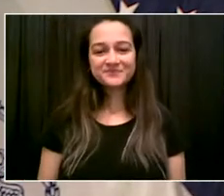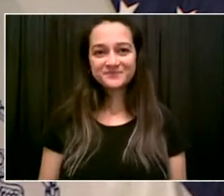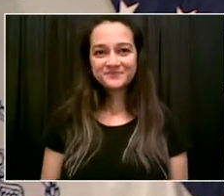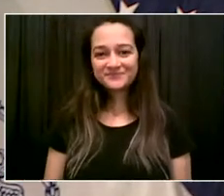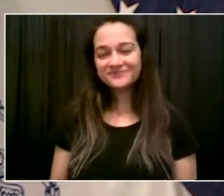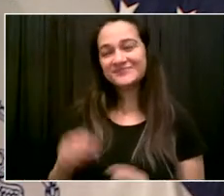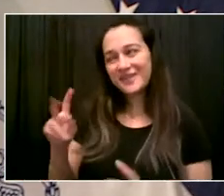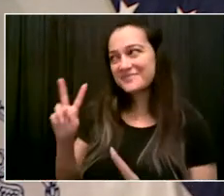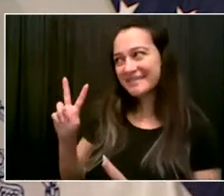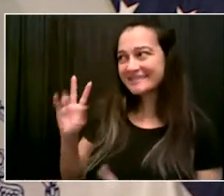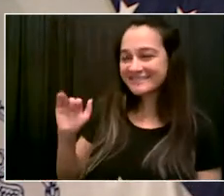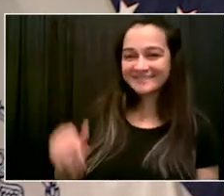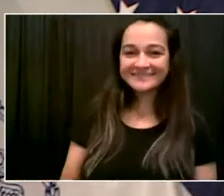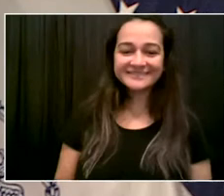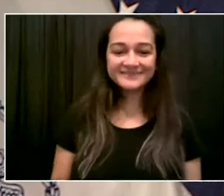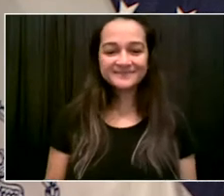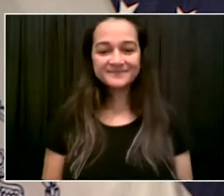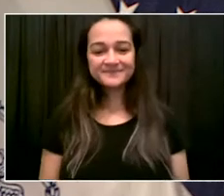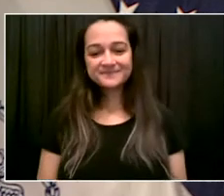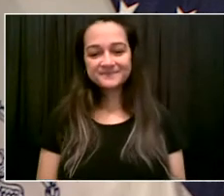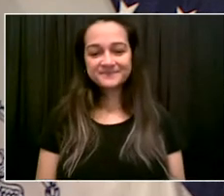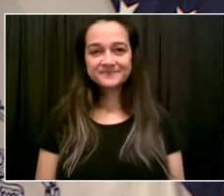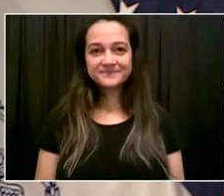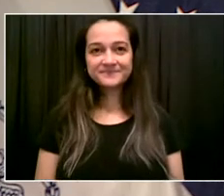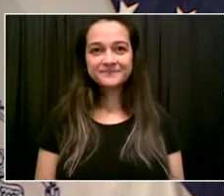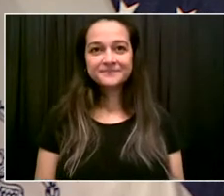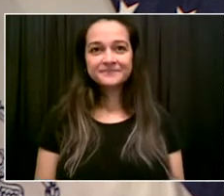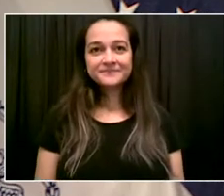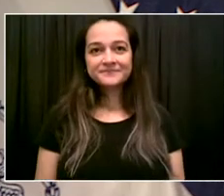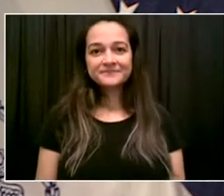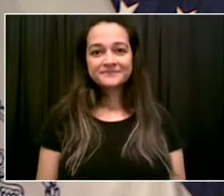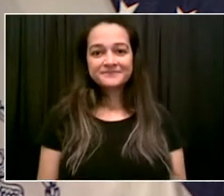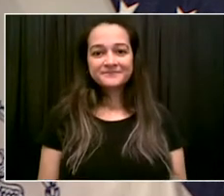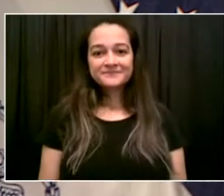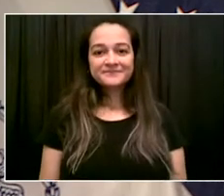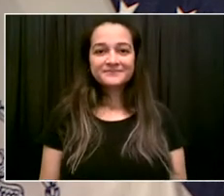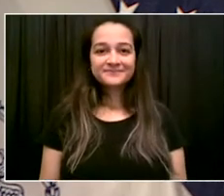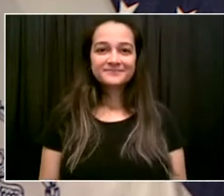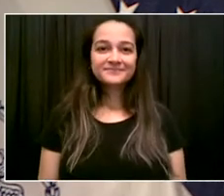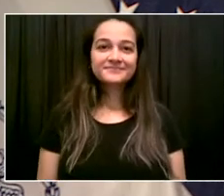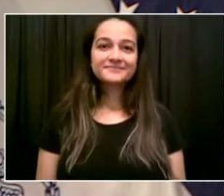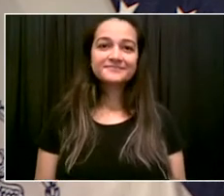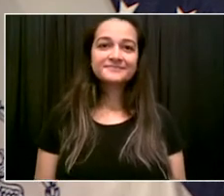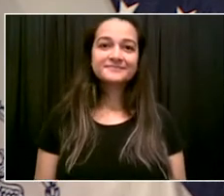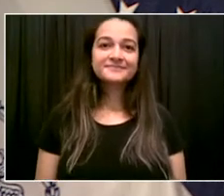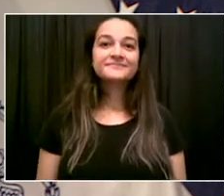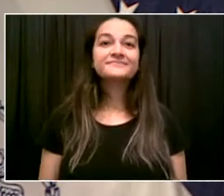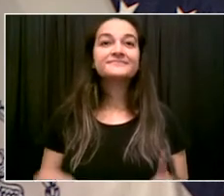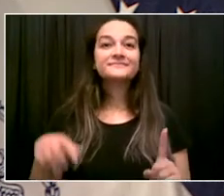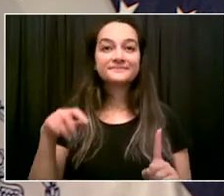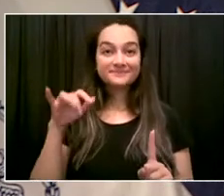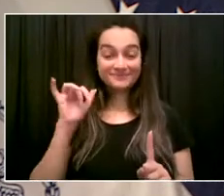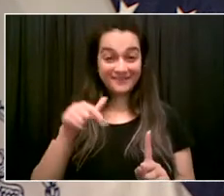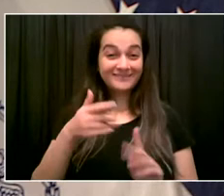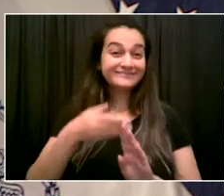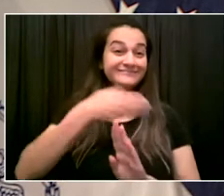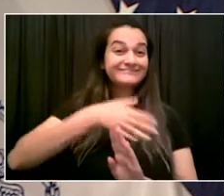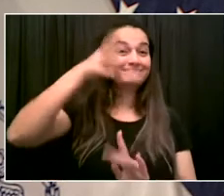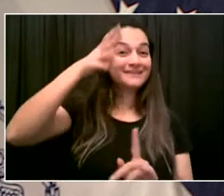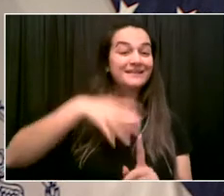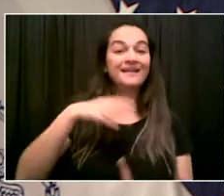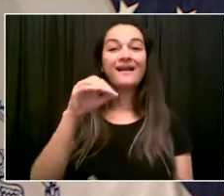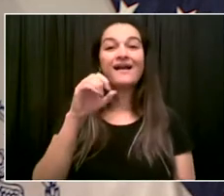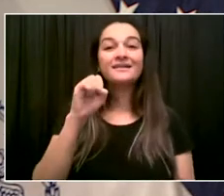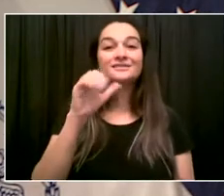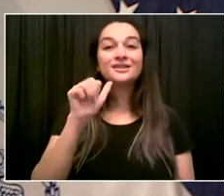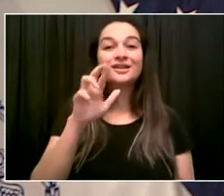we are going to go over. We unfortunately, Oscar, we could not get back on the line. So we'll hear from him another time. But we appreciate his efforts